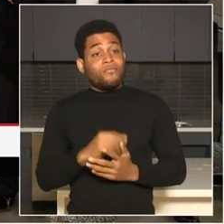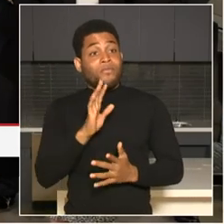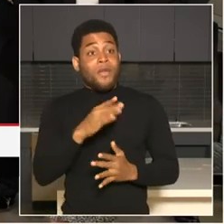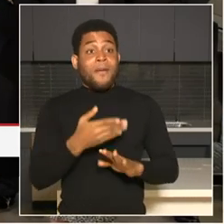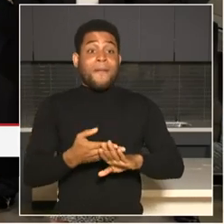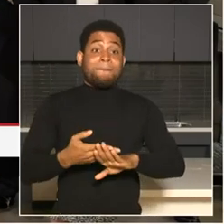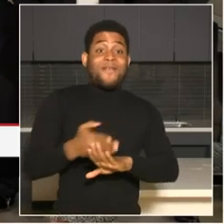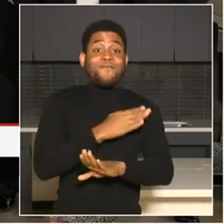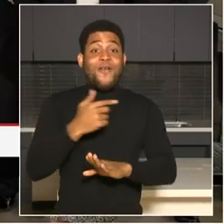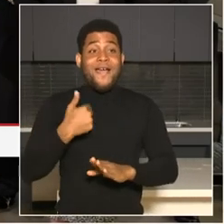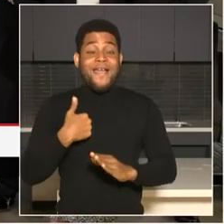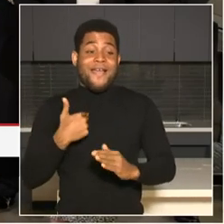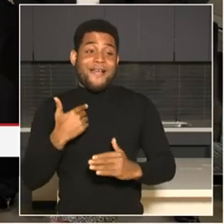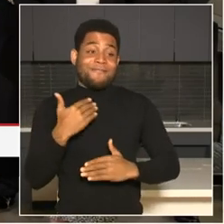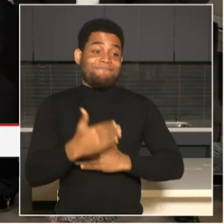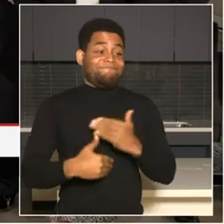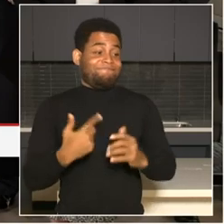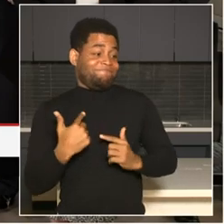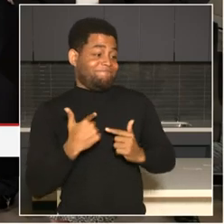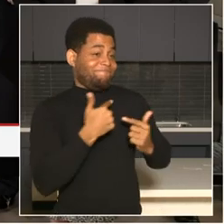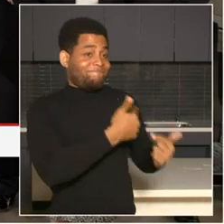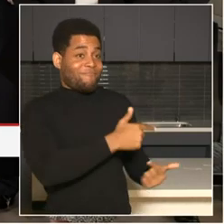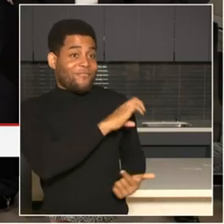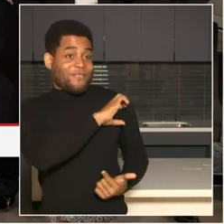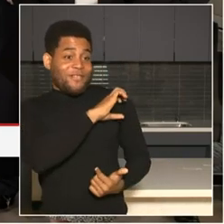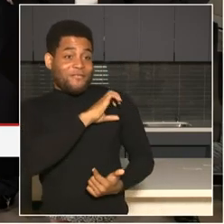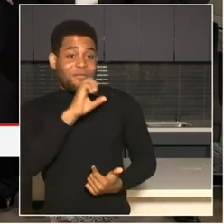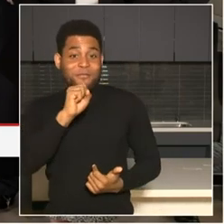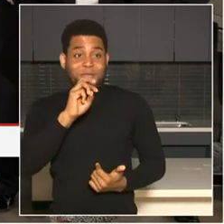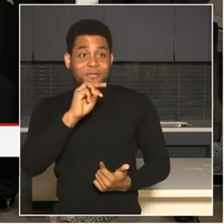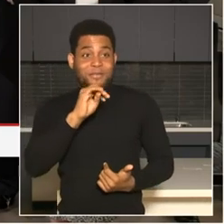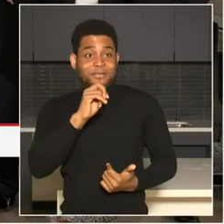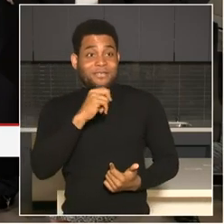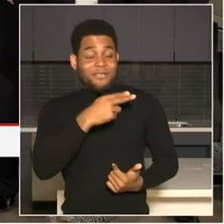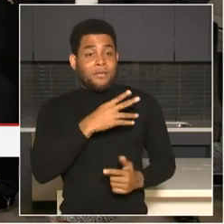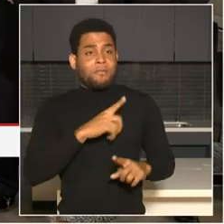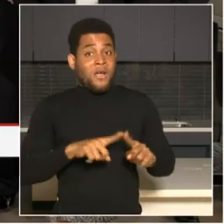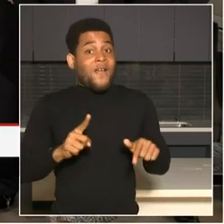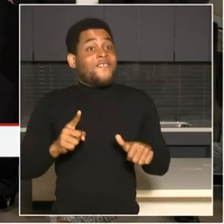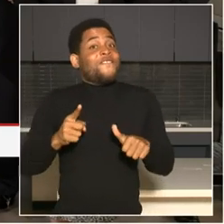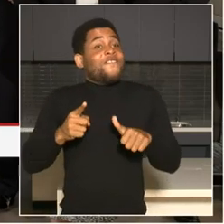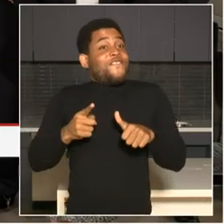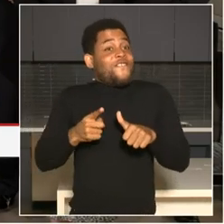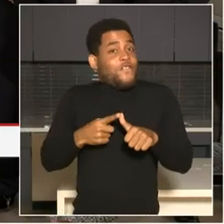Chief Smith, I wanted to provide a quick update on the emergency,